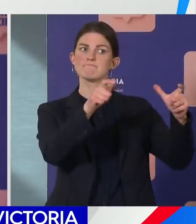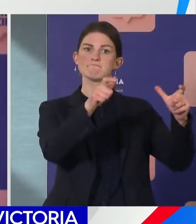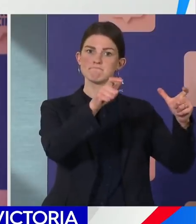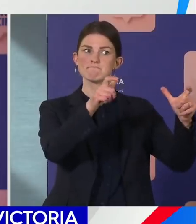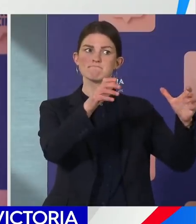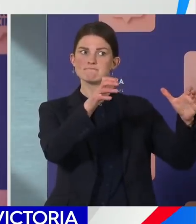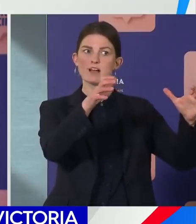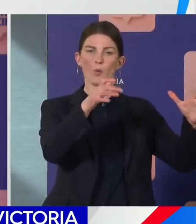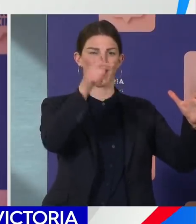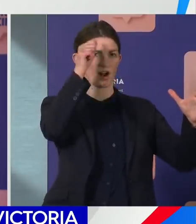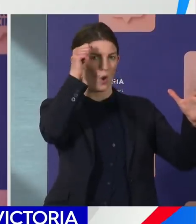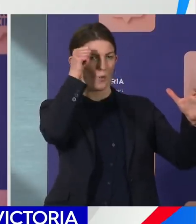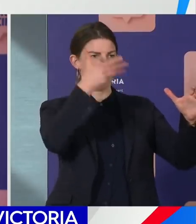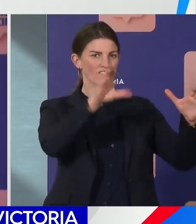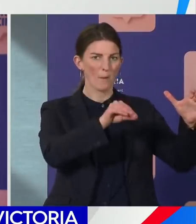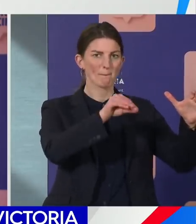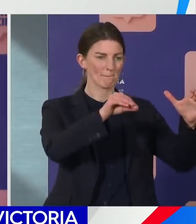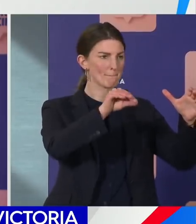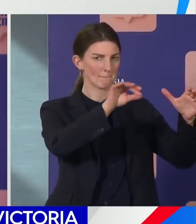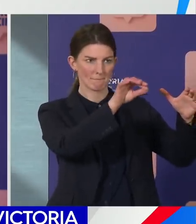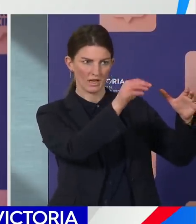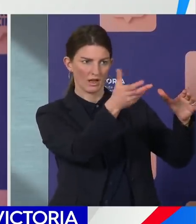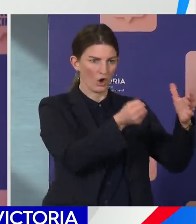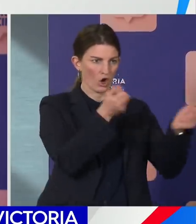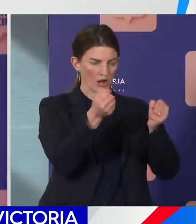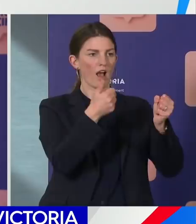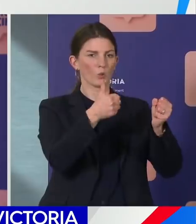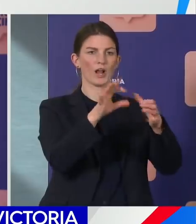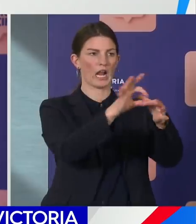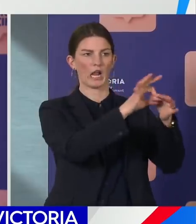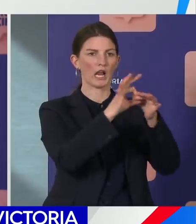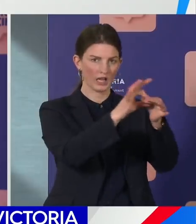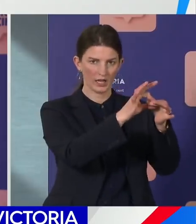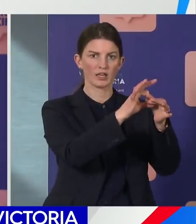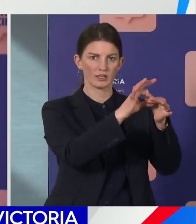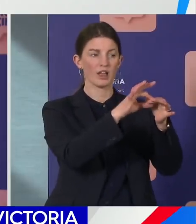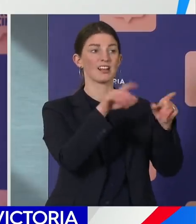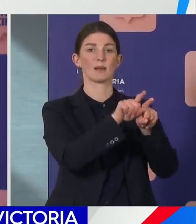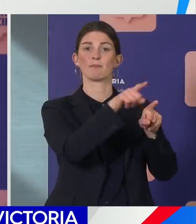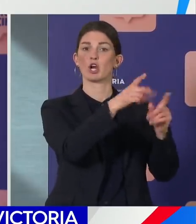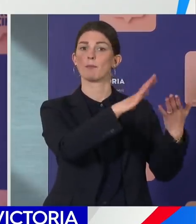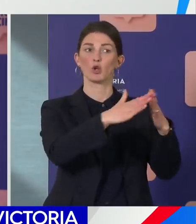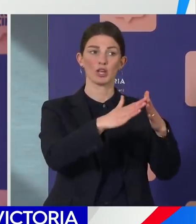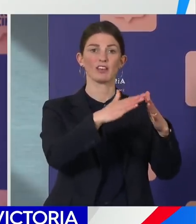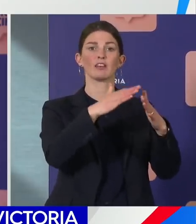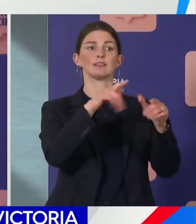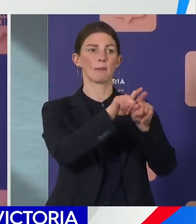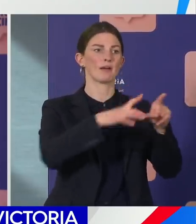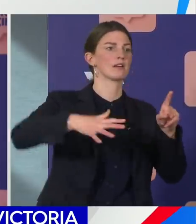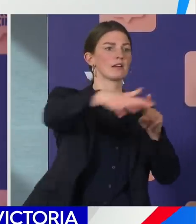the linkages. It is all part of one significant cluster and a phenomenal response from the wider Shepparton and Goulburn Valley community.